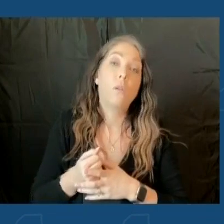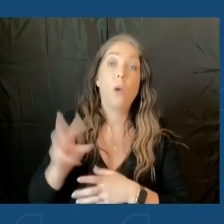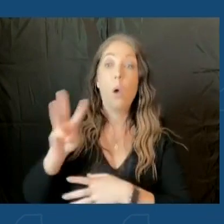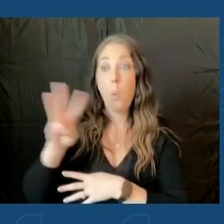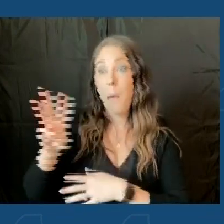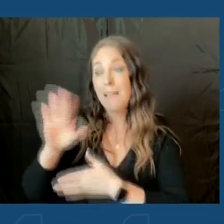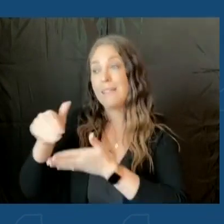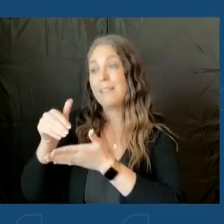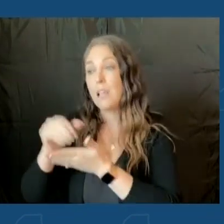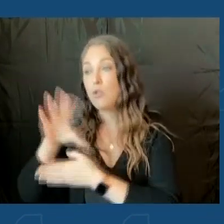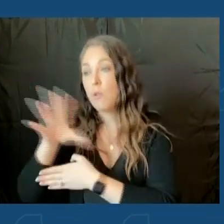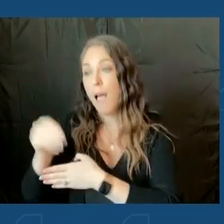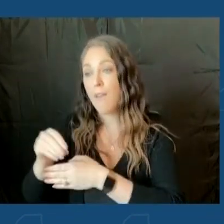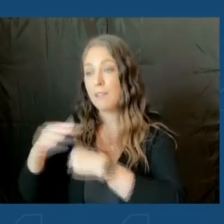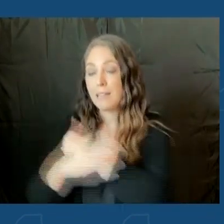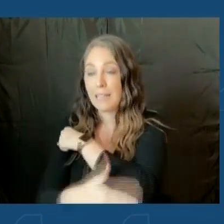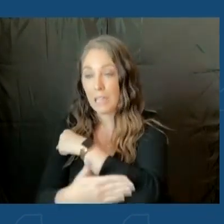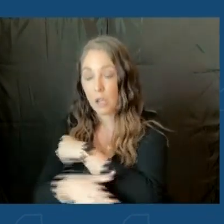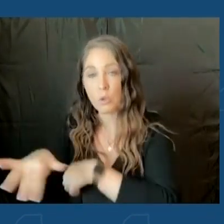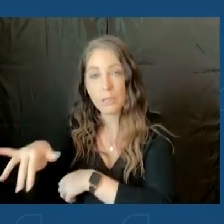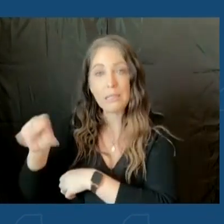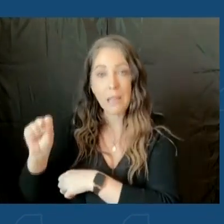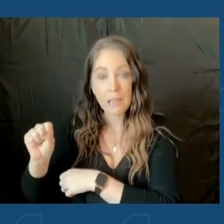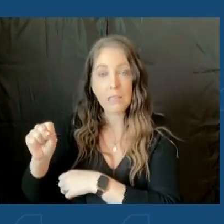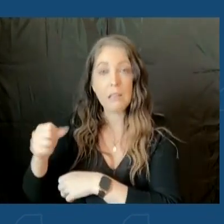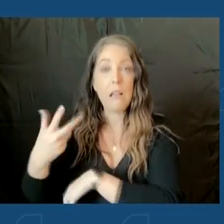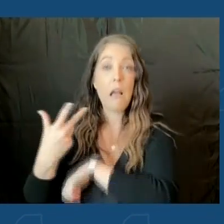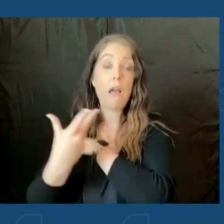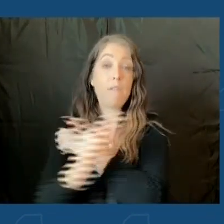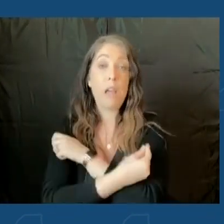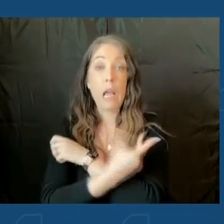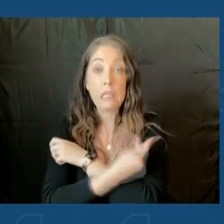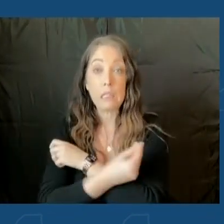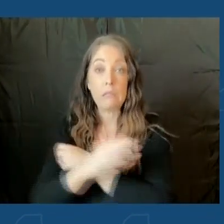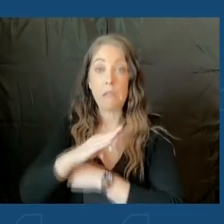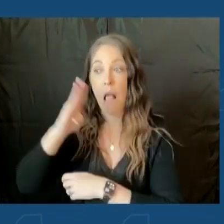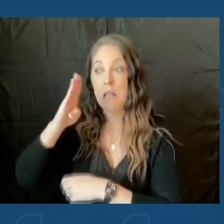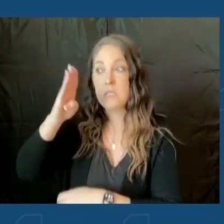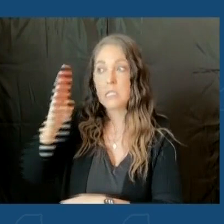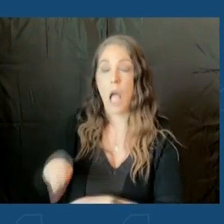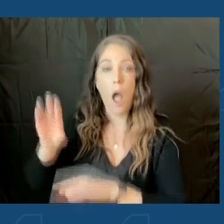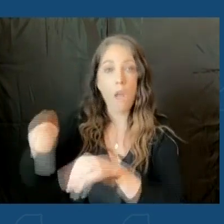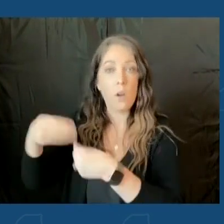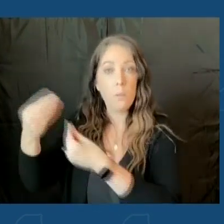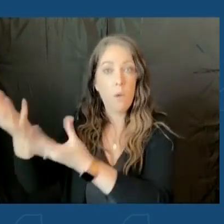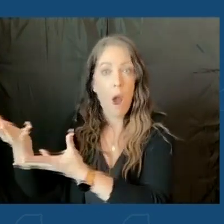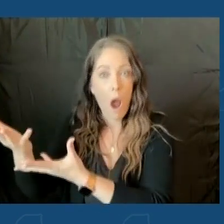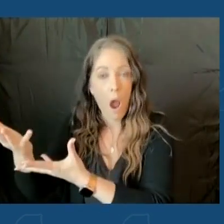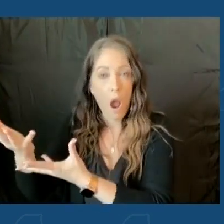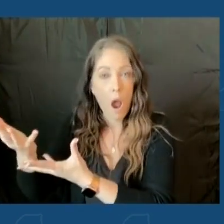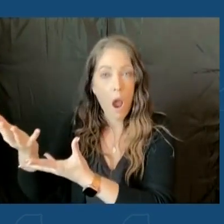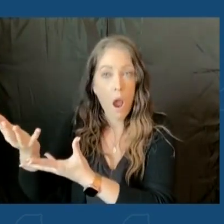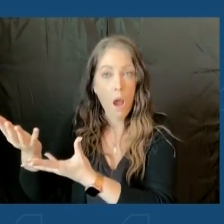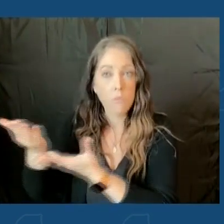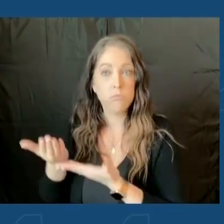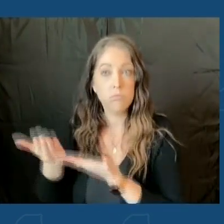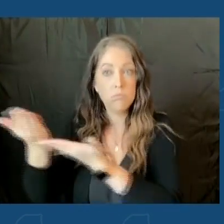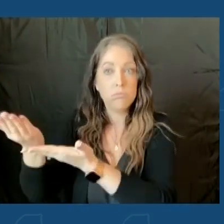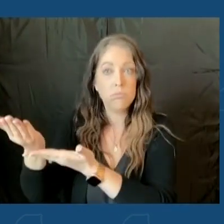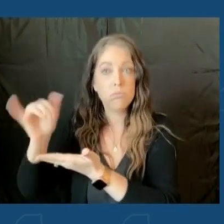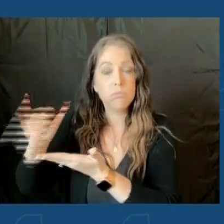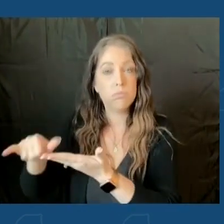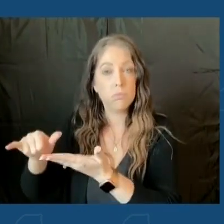African countries, and vaccine has, was never offered to that population, and we've seen